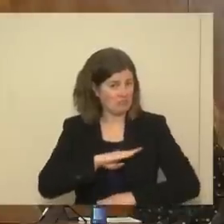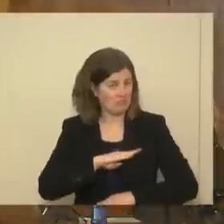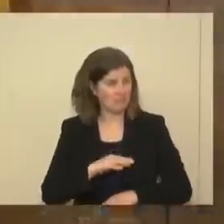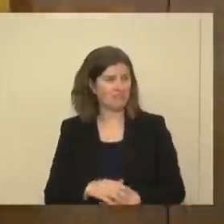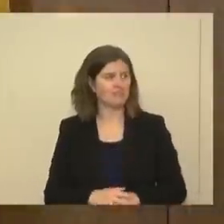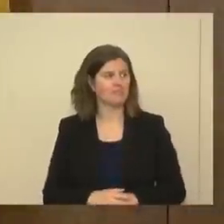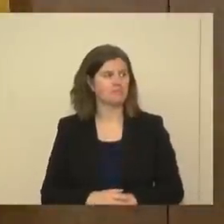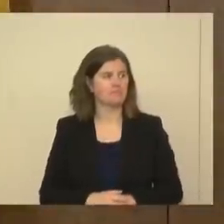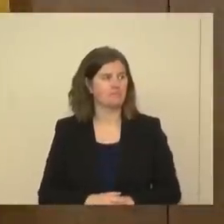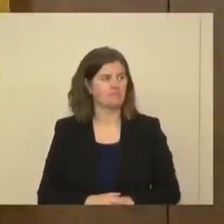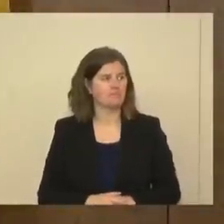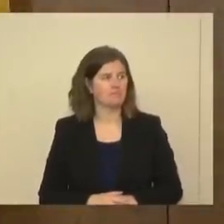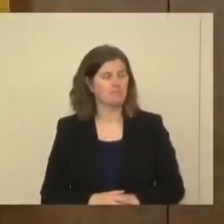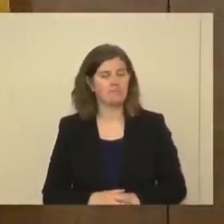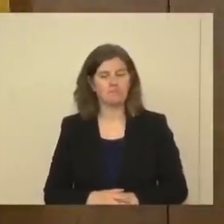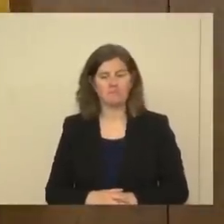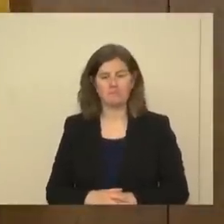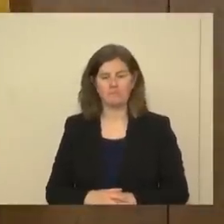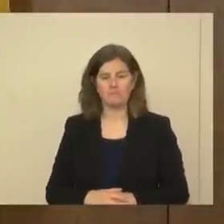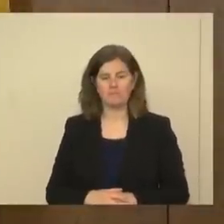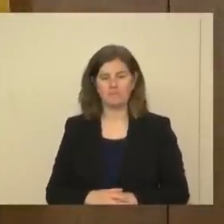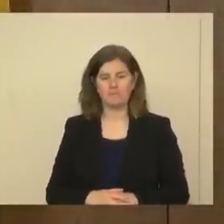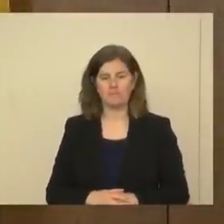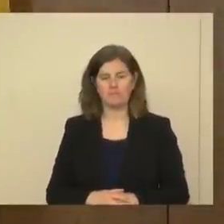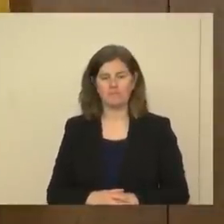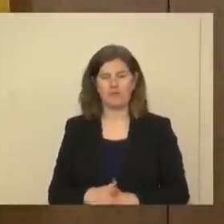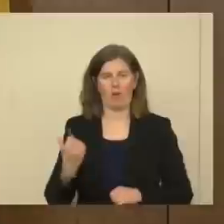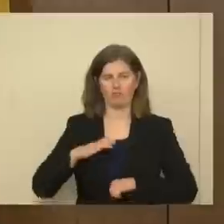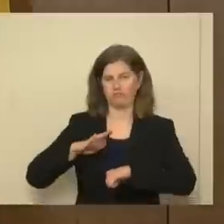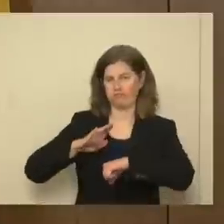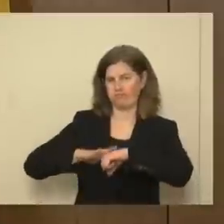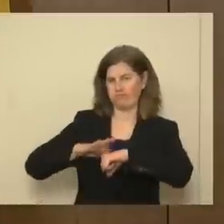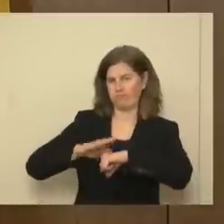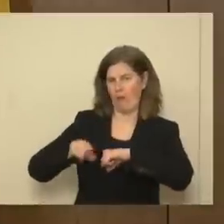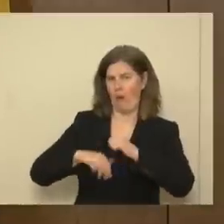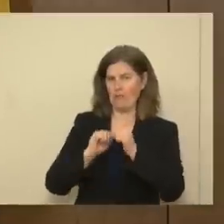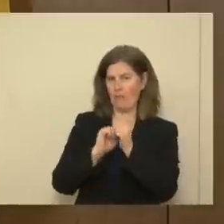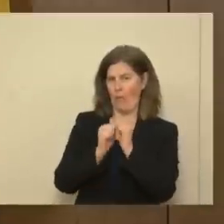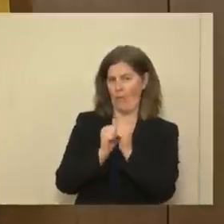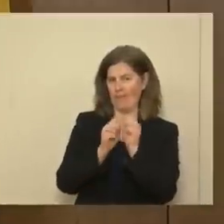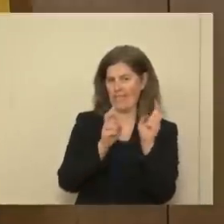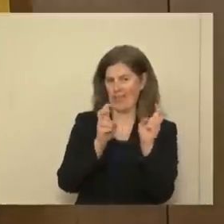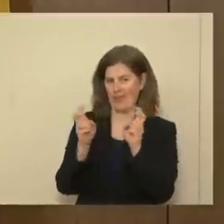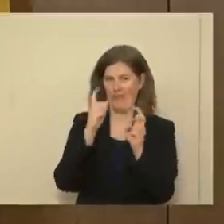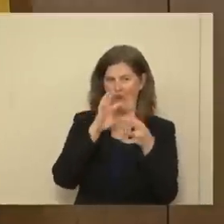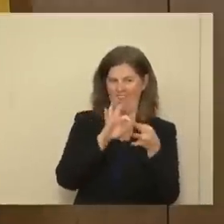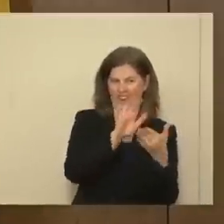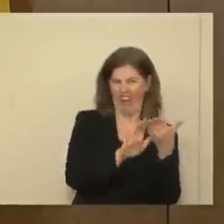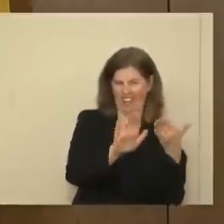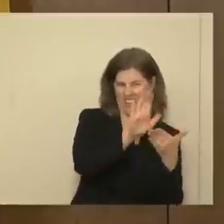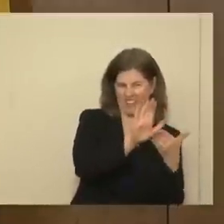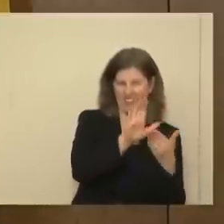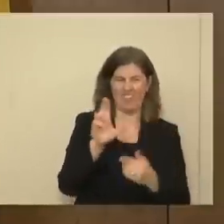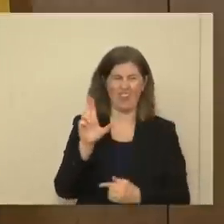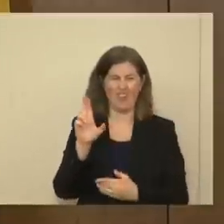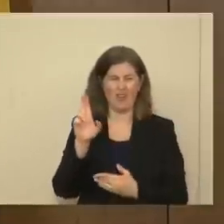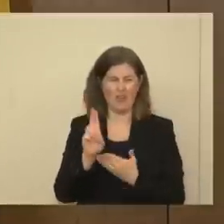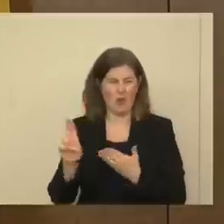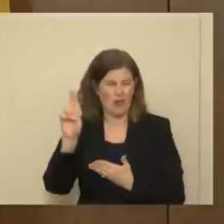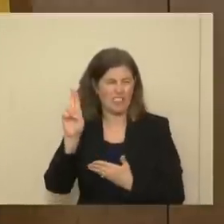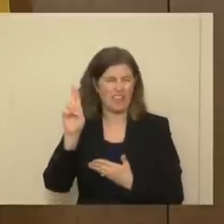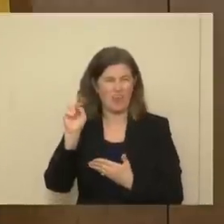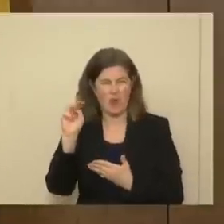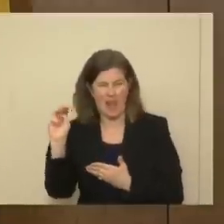All right, well, I want to do a caveat about the sports issues for colleges and UNM universities.